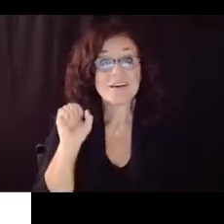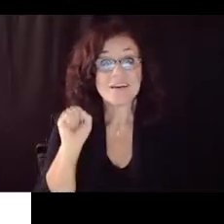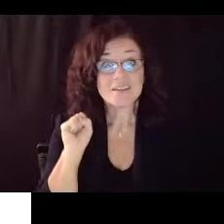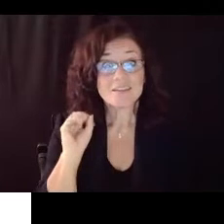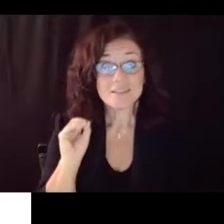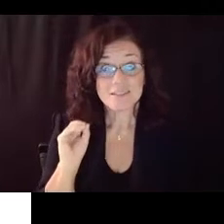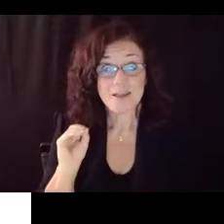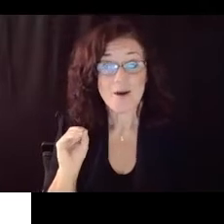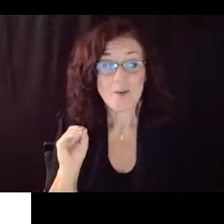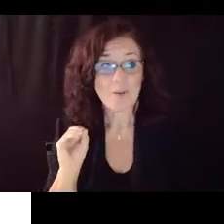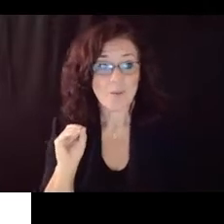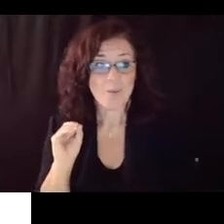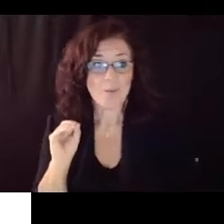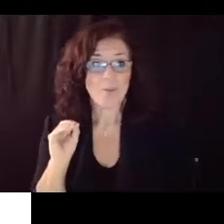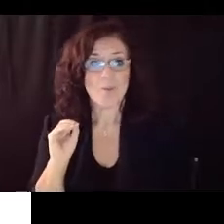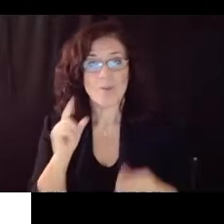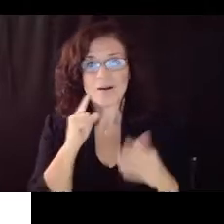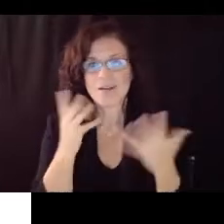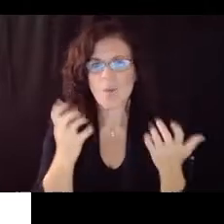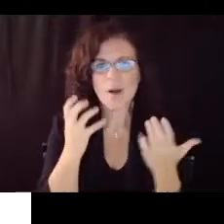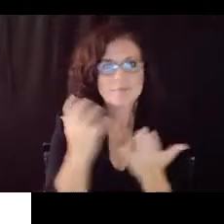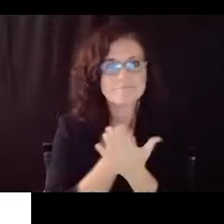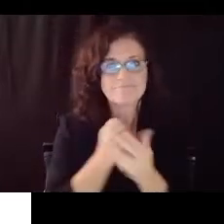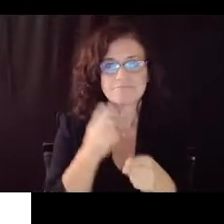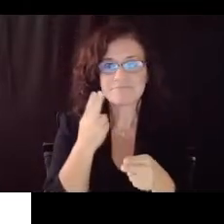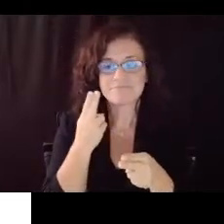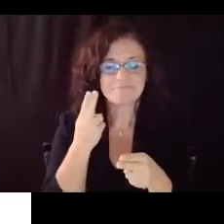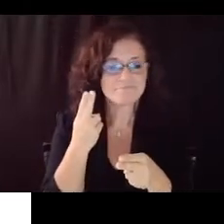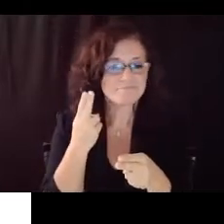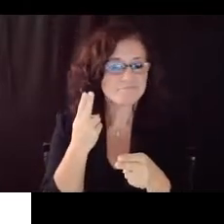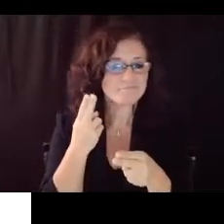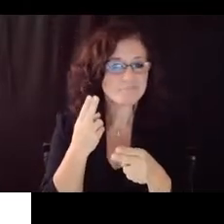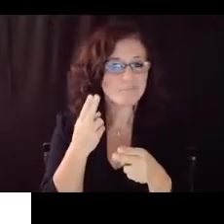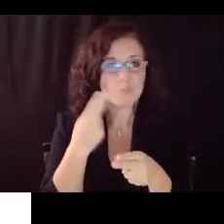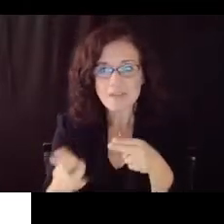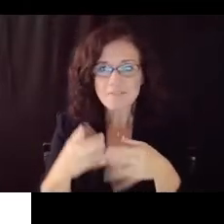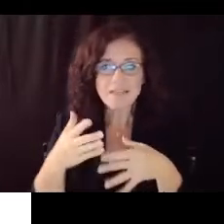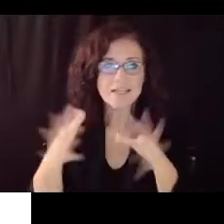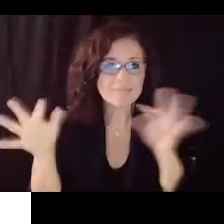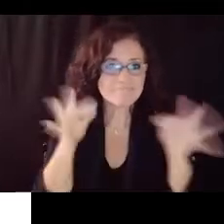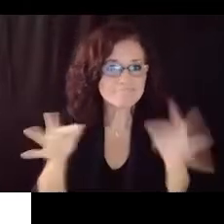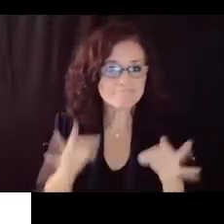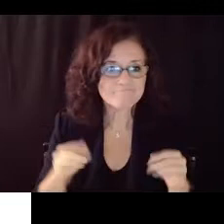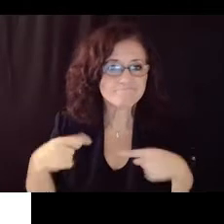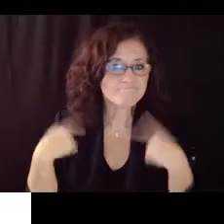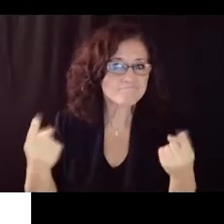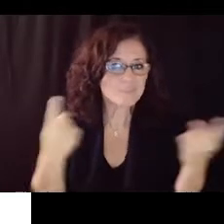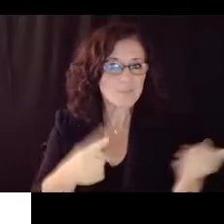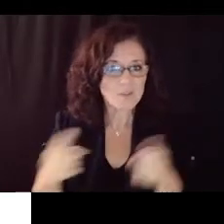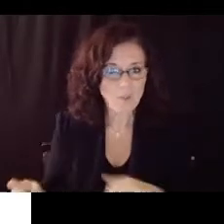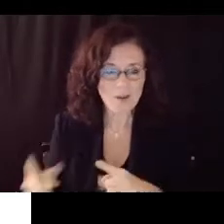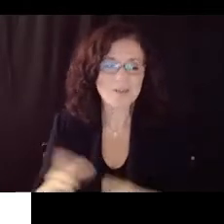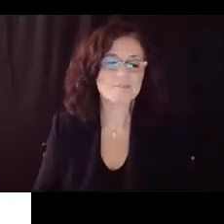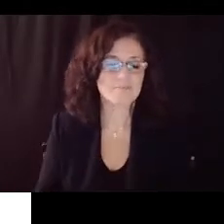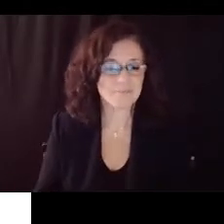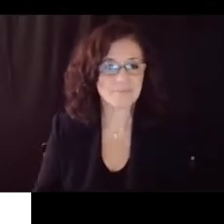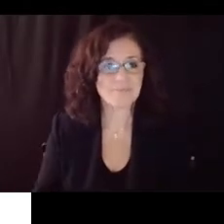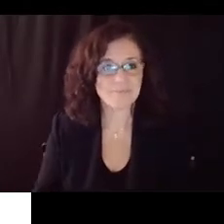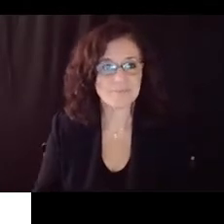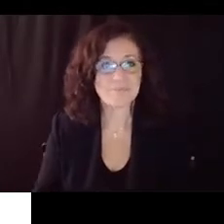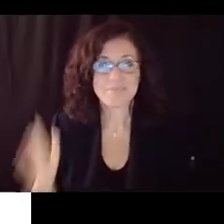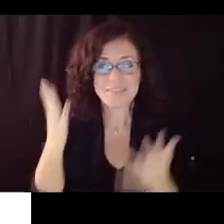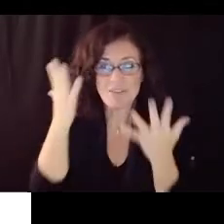so I'm going to just quickly I think uh summarize what everyone's uh well aware of which is uh unfortunately we are seeing